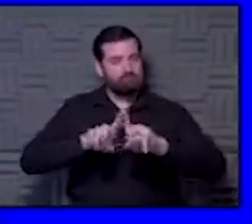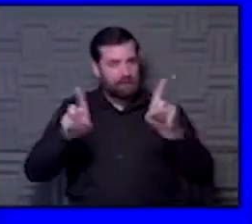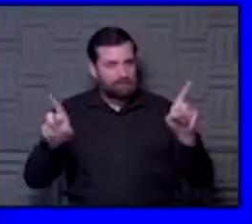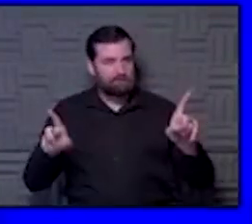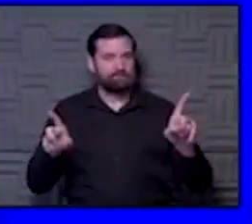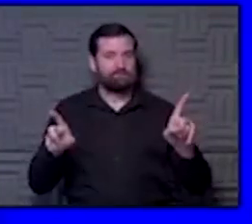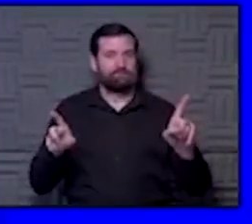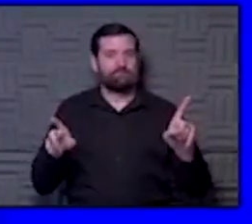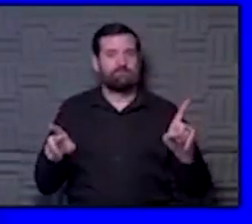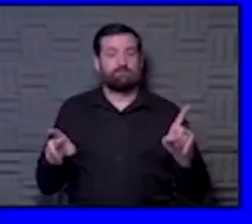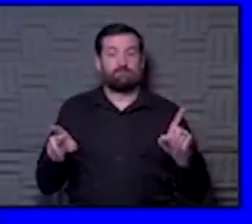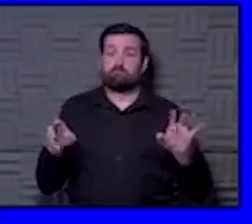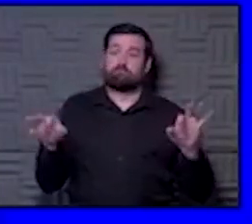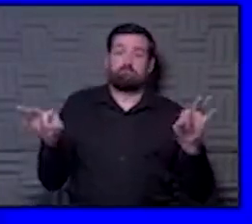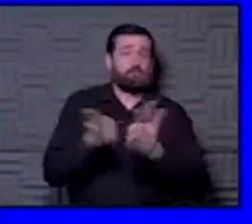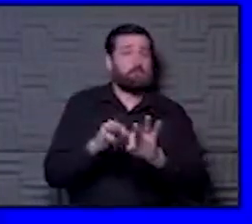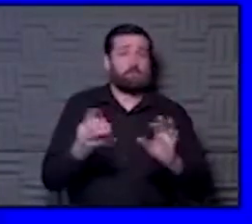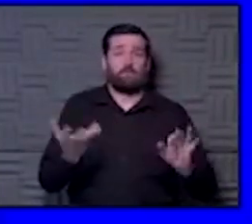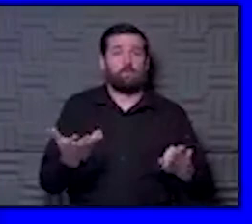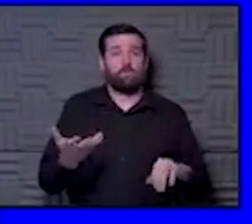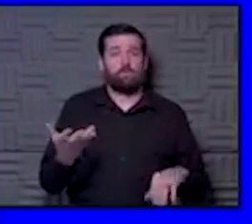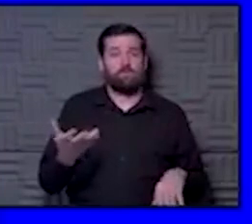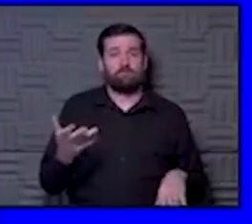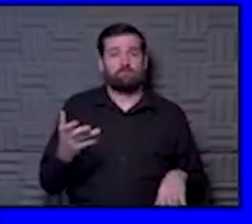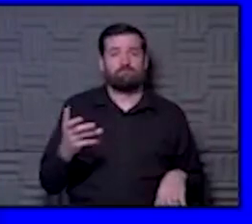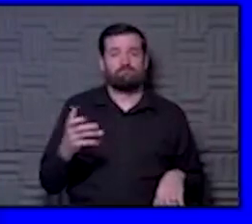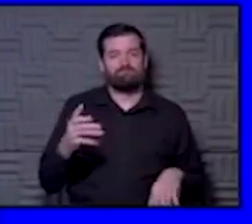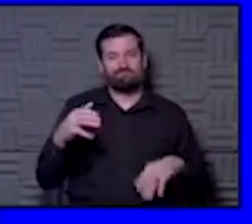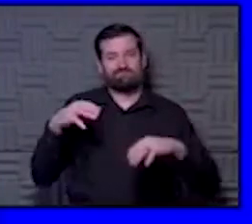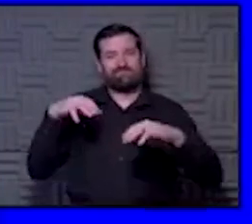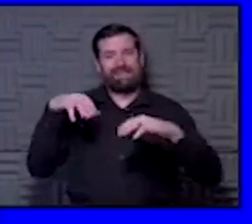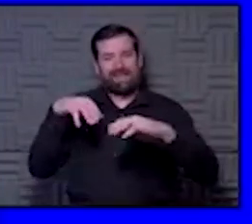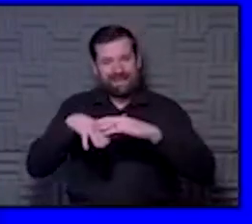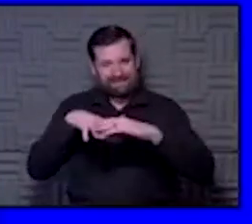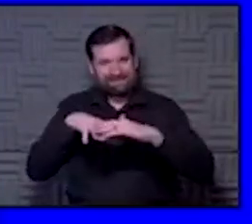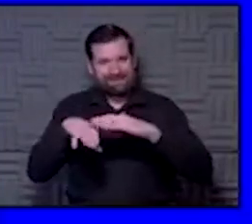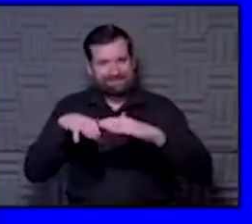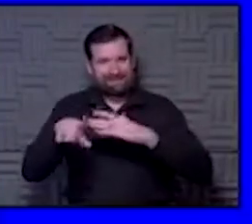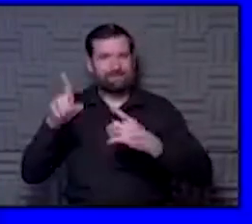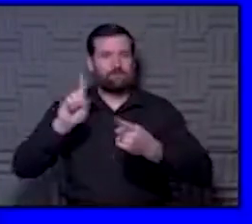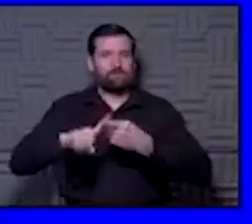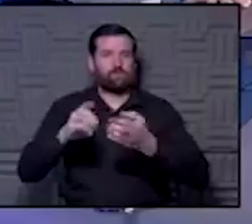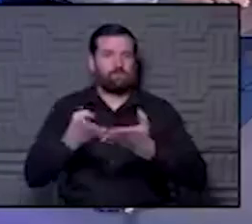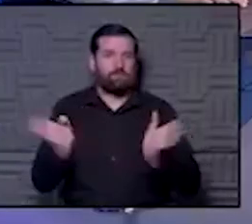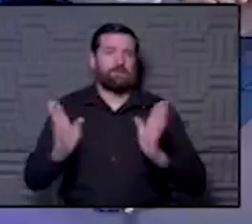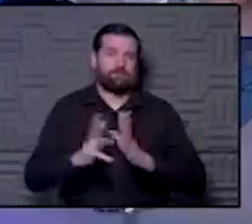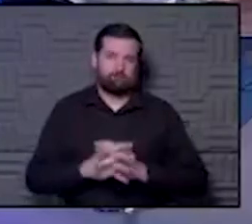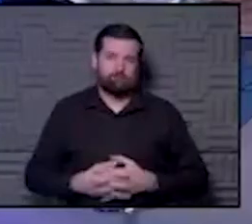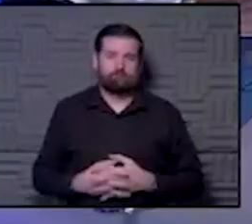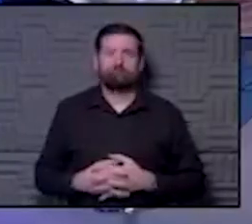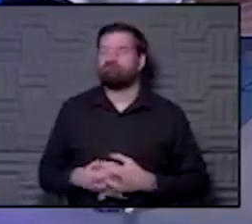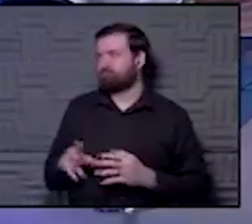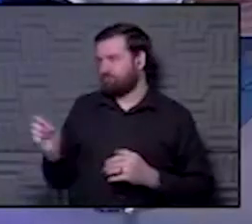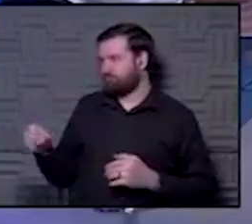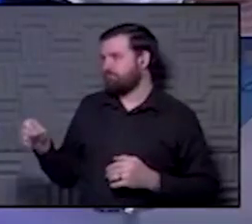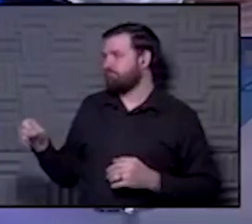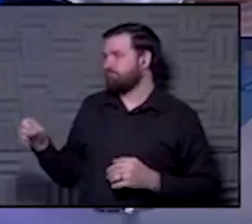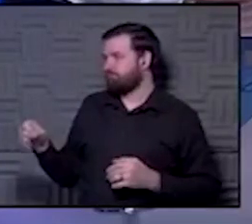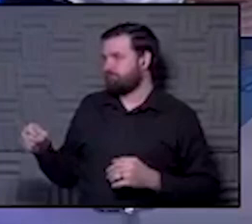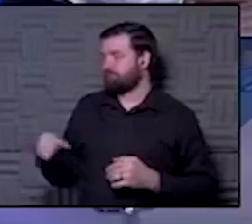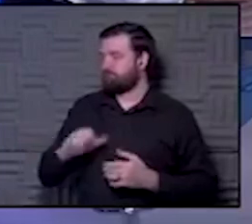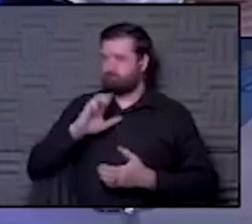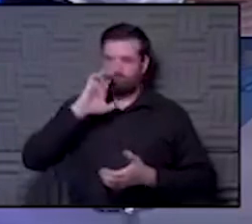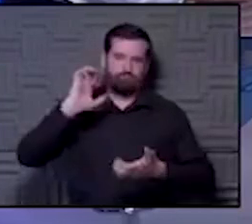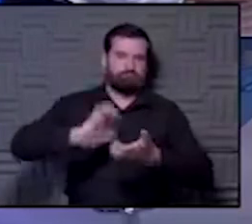to be, the key is really getting access for the general population for those vaccines. Yeah. And it is to say, it's an outstanding